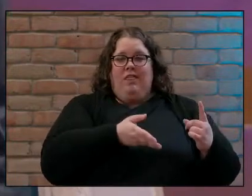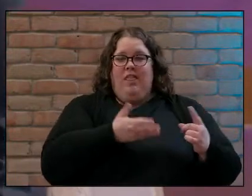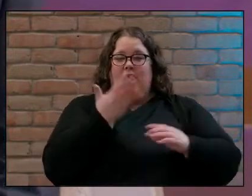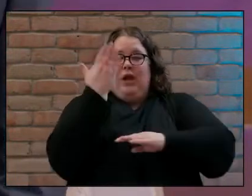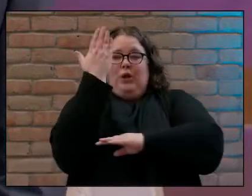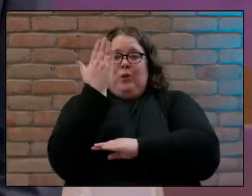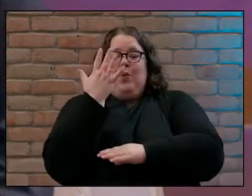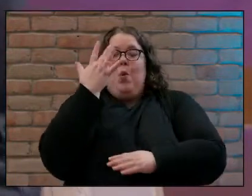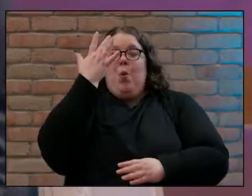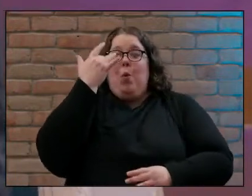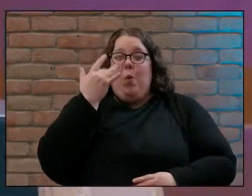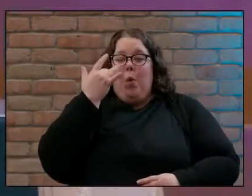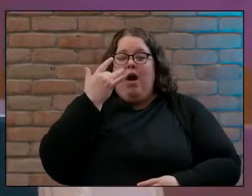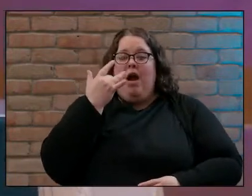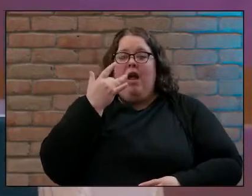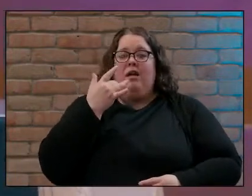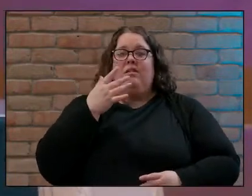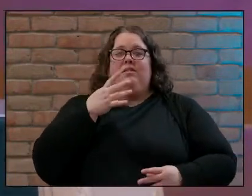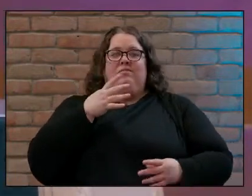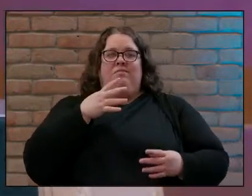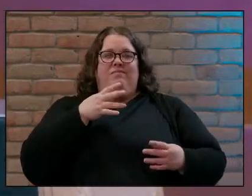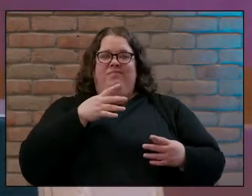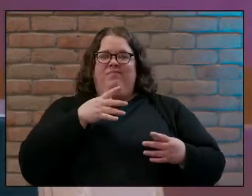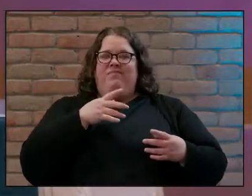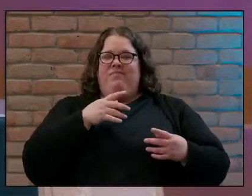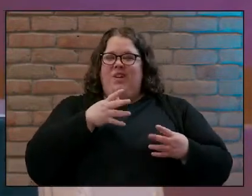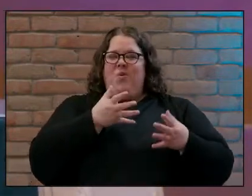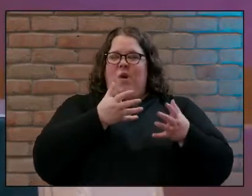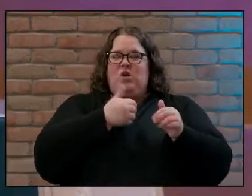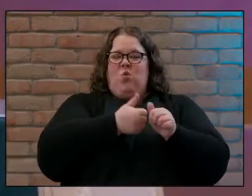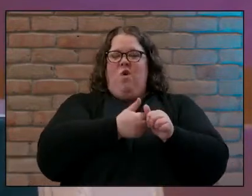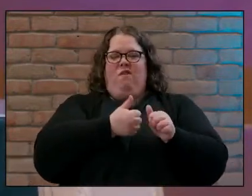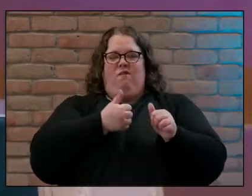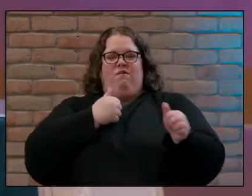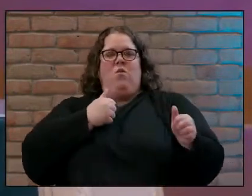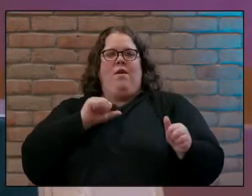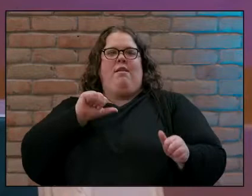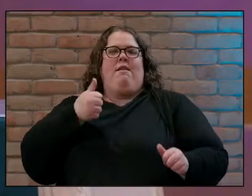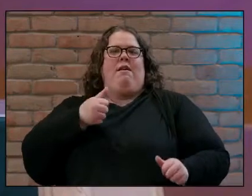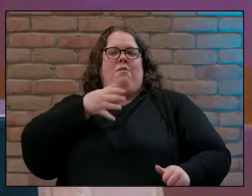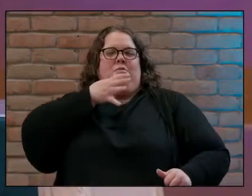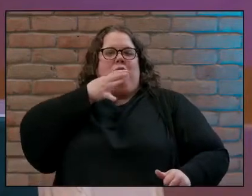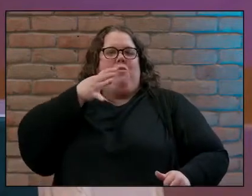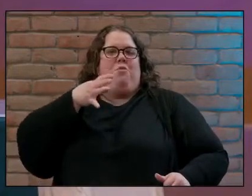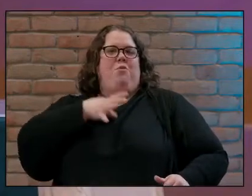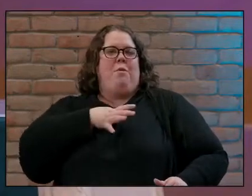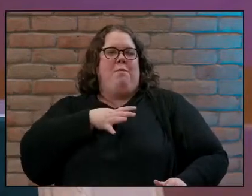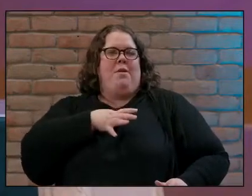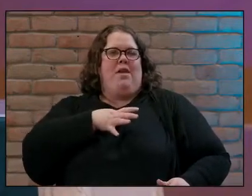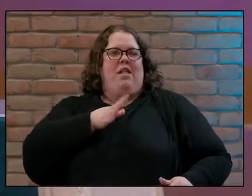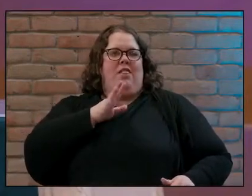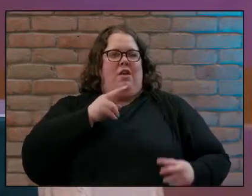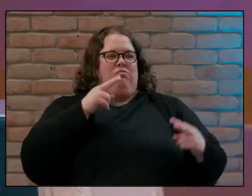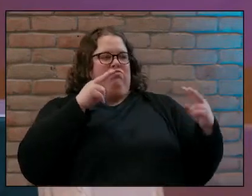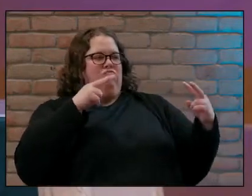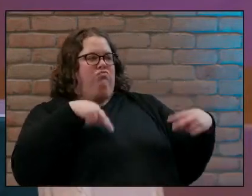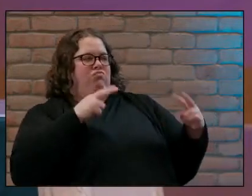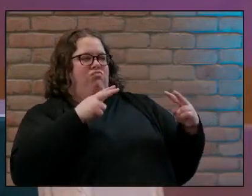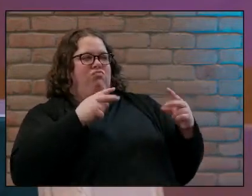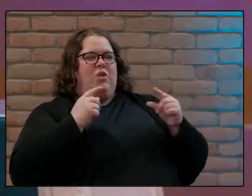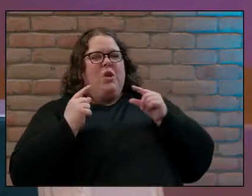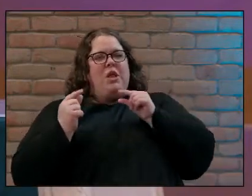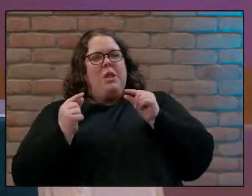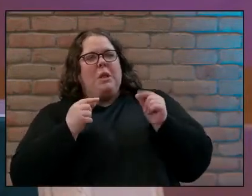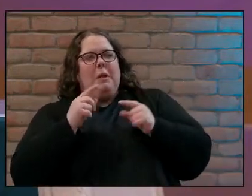to avoid the judging looks and stares and whispers of the other people in the community